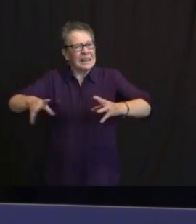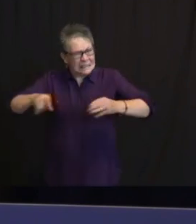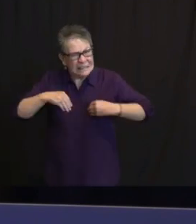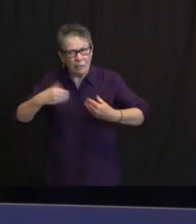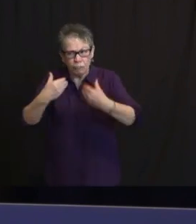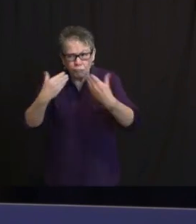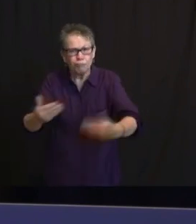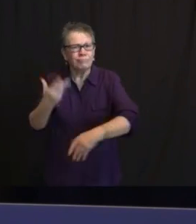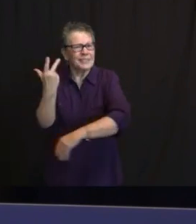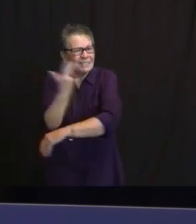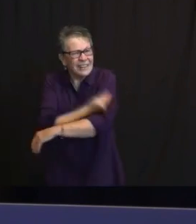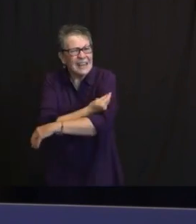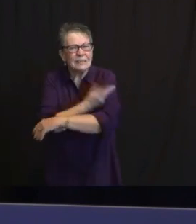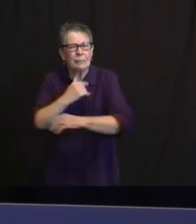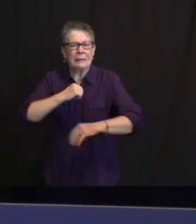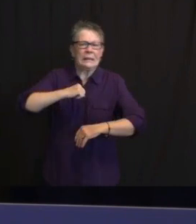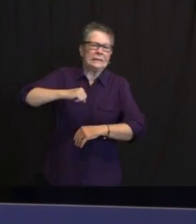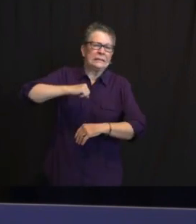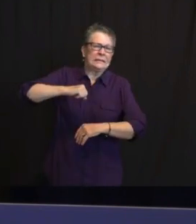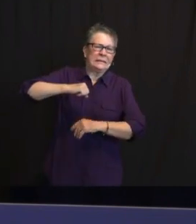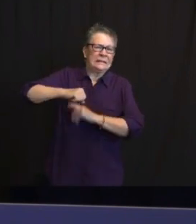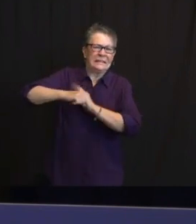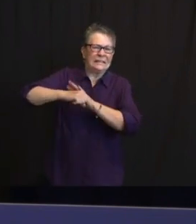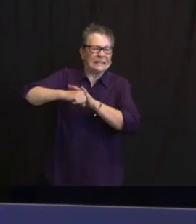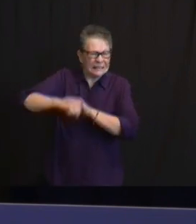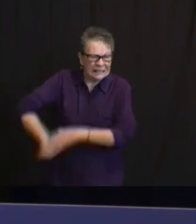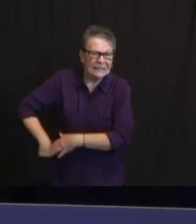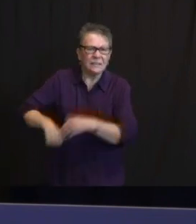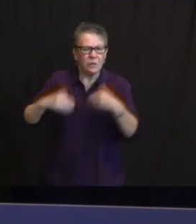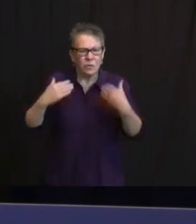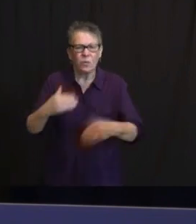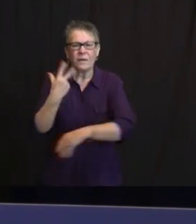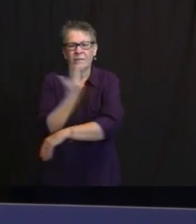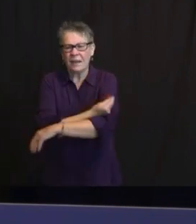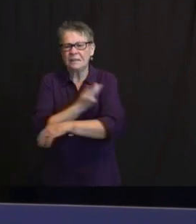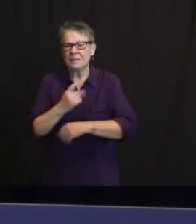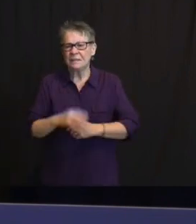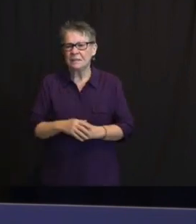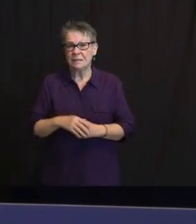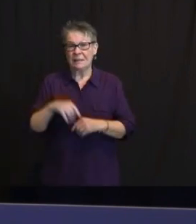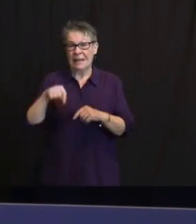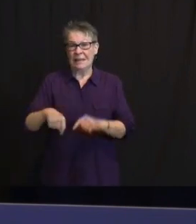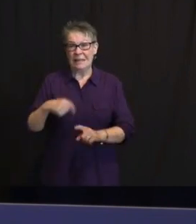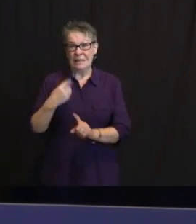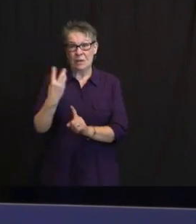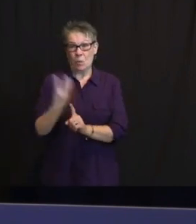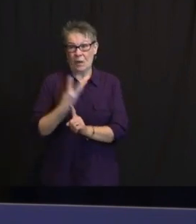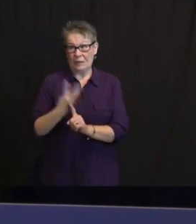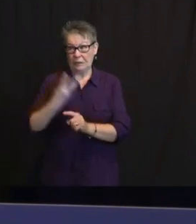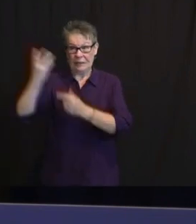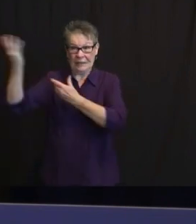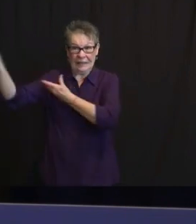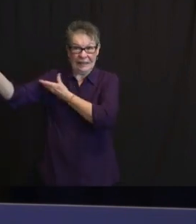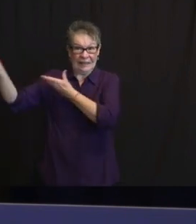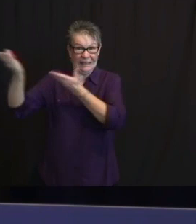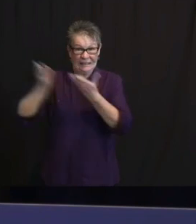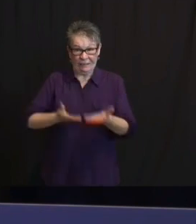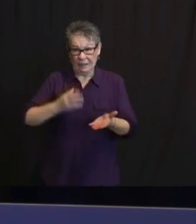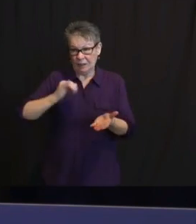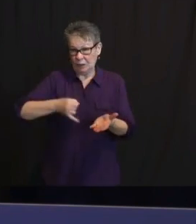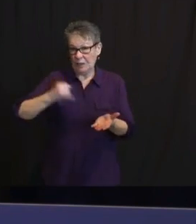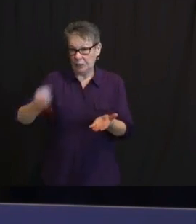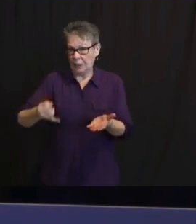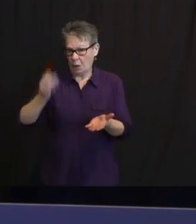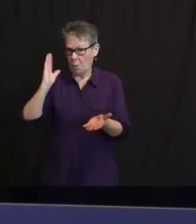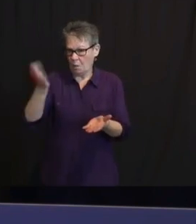LIKELY TO BE DELIVERED WEDNESDAY OF THIS WEEK AND WITH THIS ADDITIONAL VACCINE, WE NOW HAVE THE OPPORTUNITY TO VACCINATE MORE